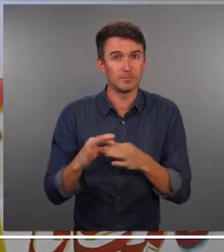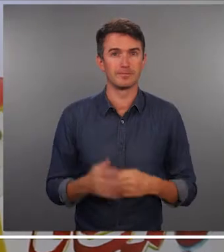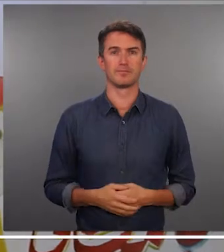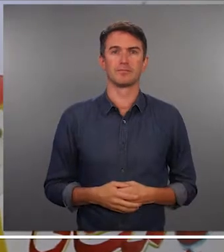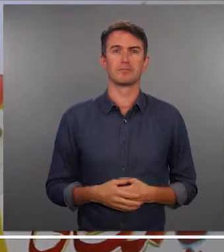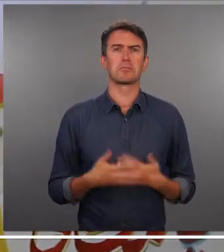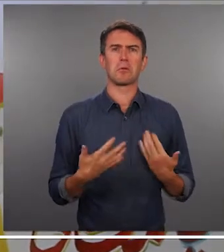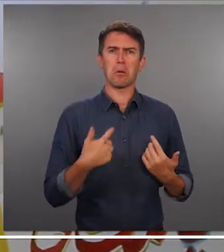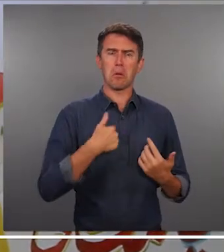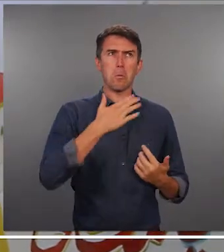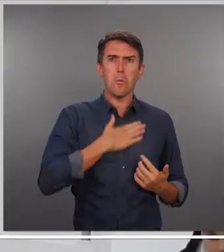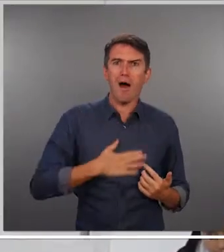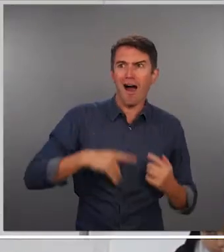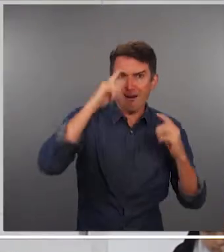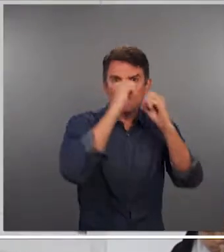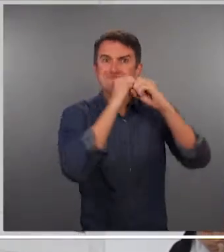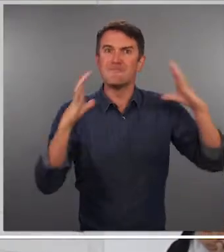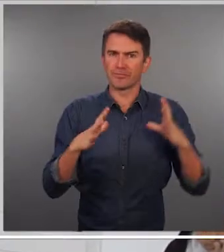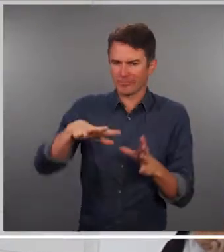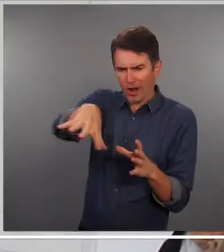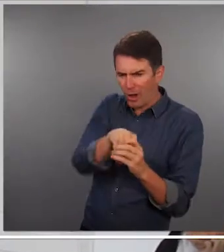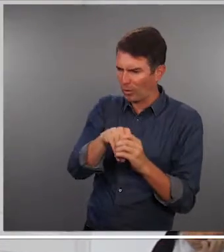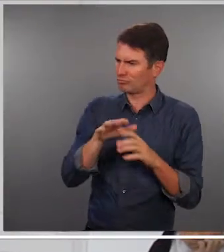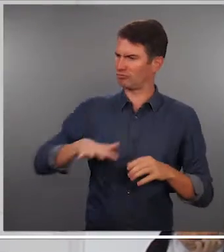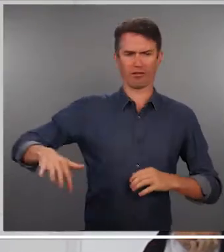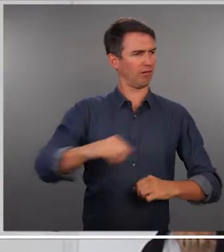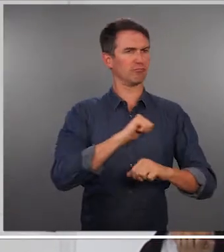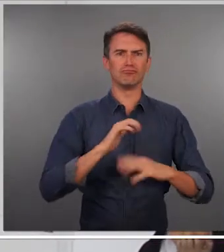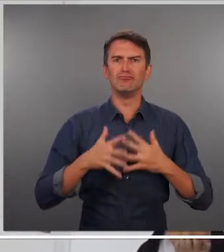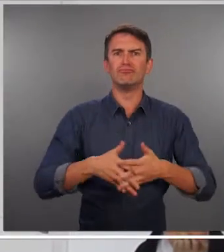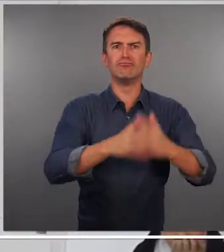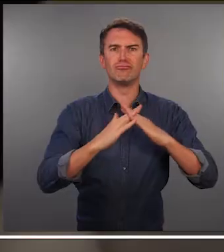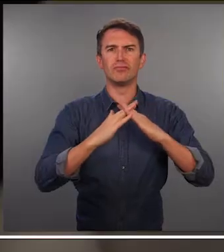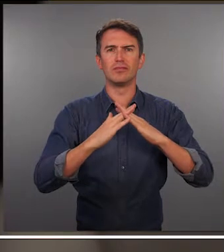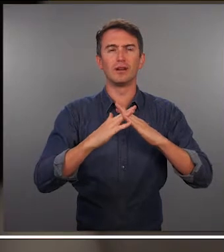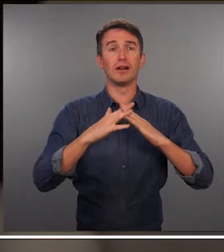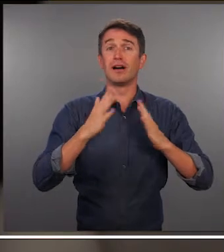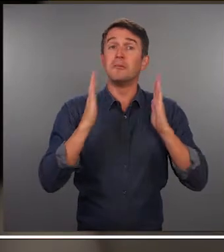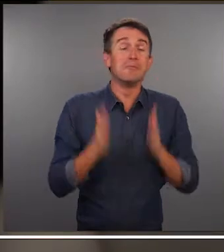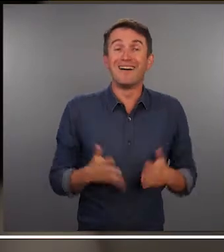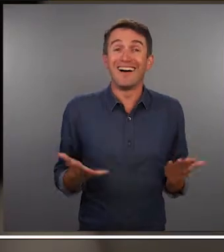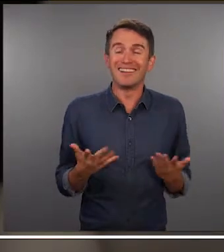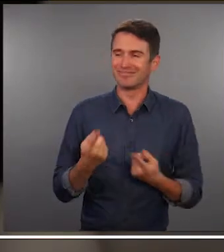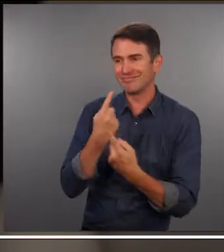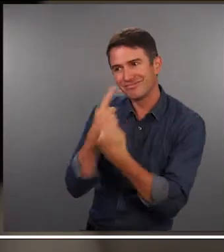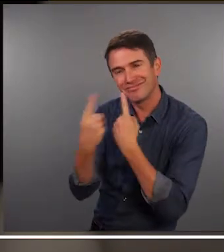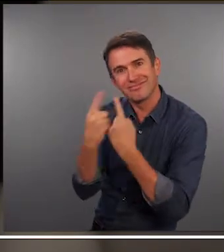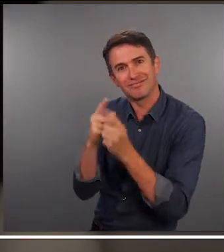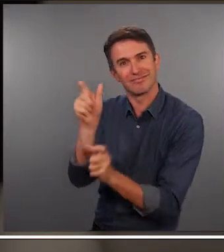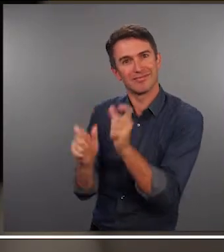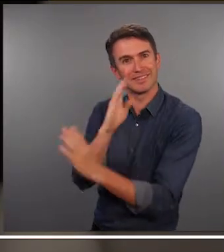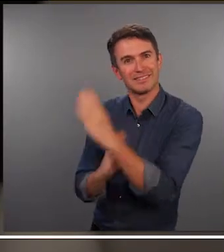Whenever someone is trying to make a space that is inclusive or wants to, always consult people with disabilities